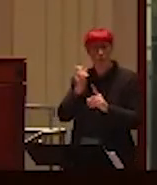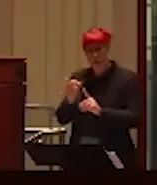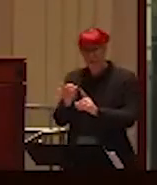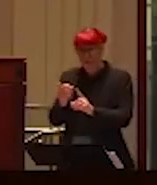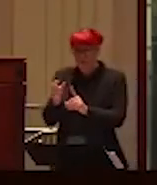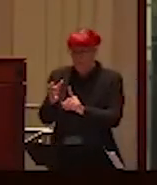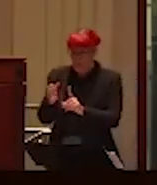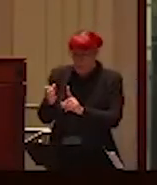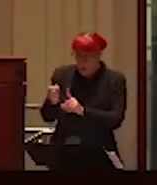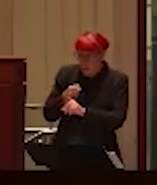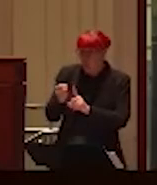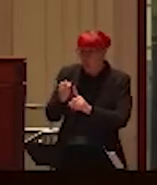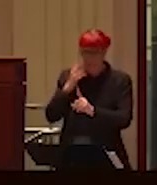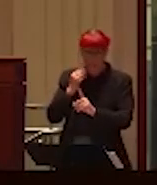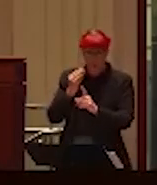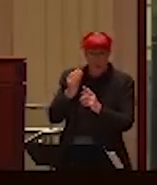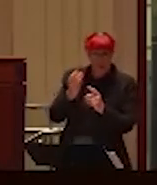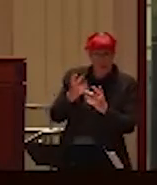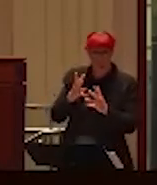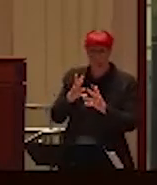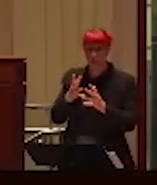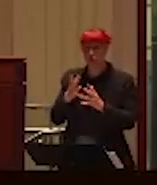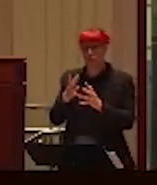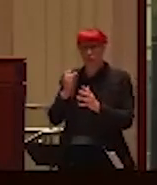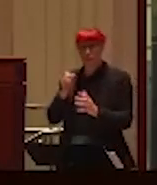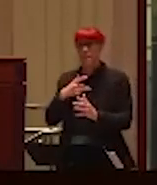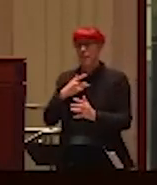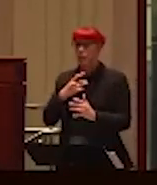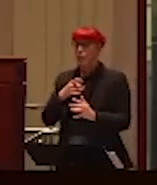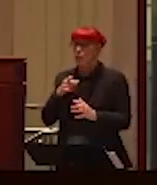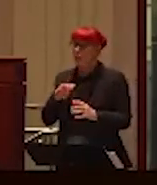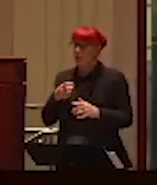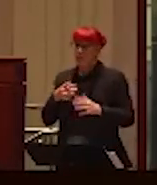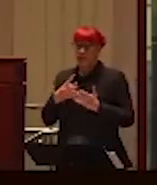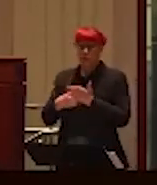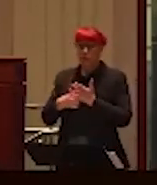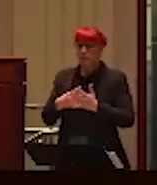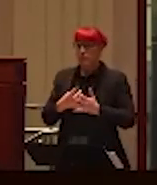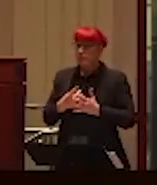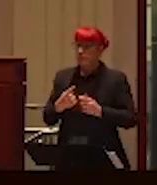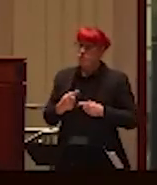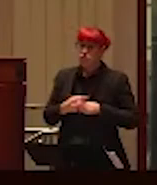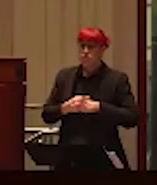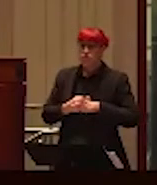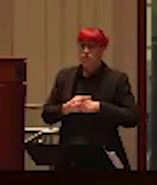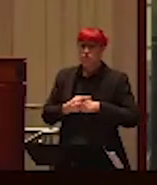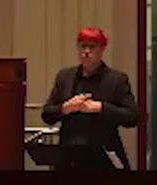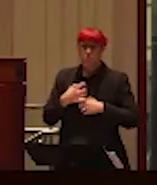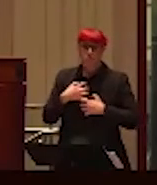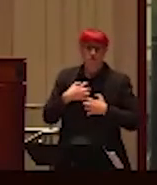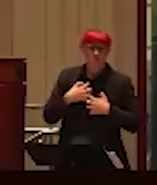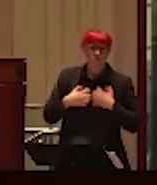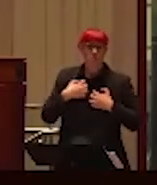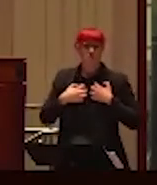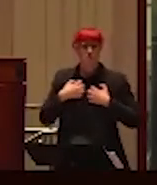conversation today particularly challenging, please do contact the resources that have been provided. And if you need some